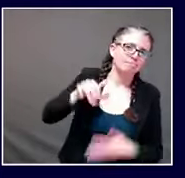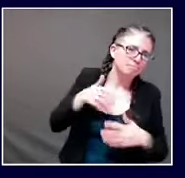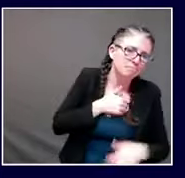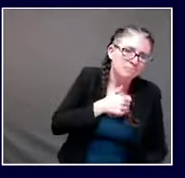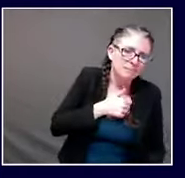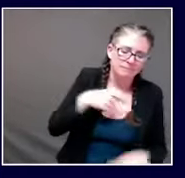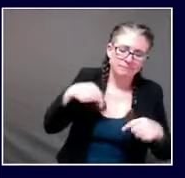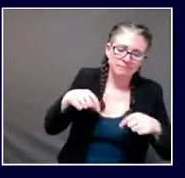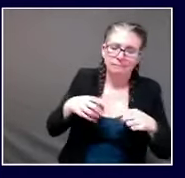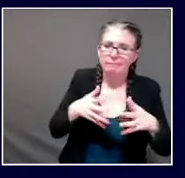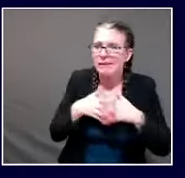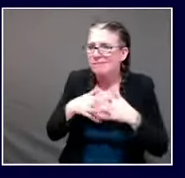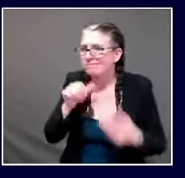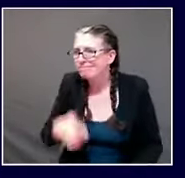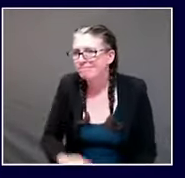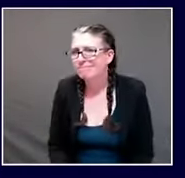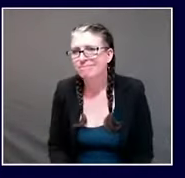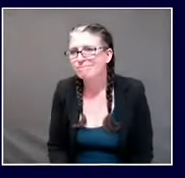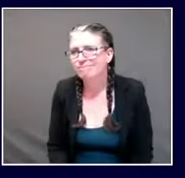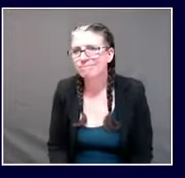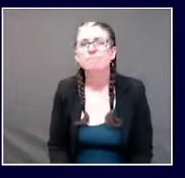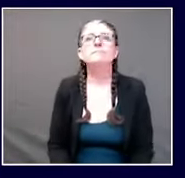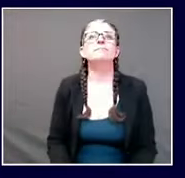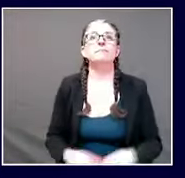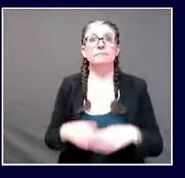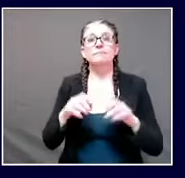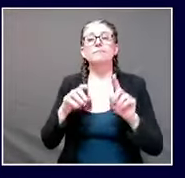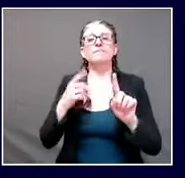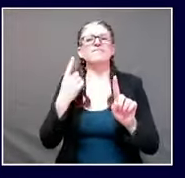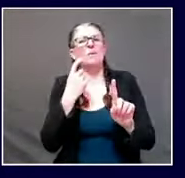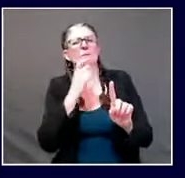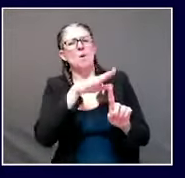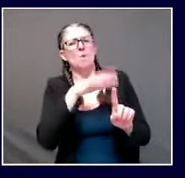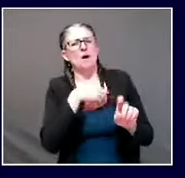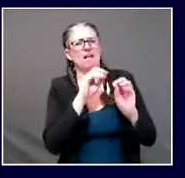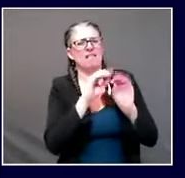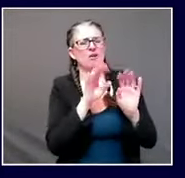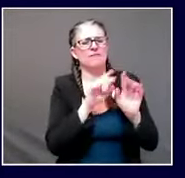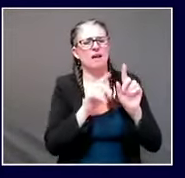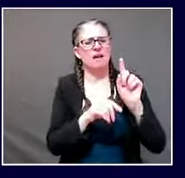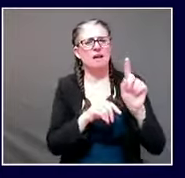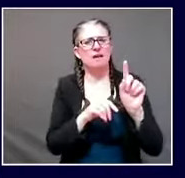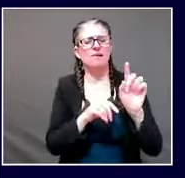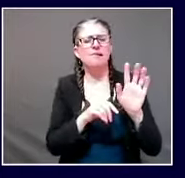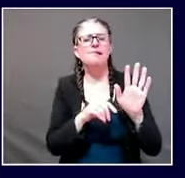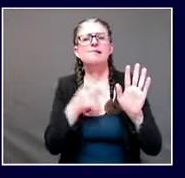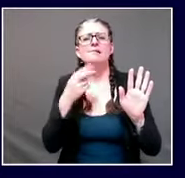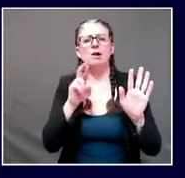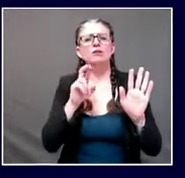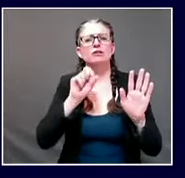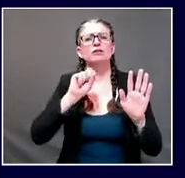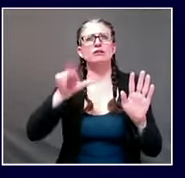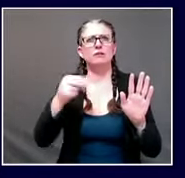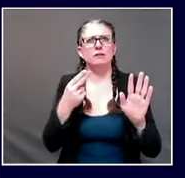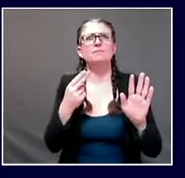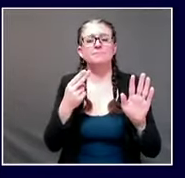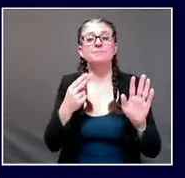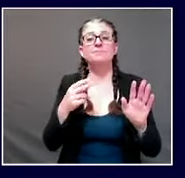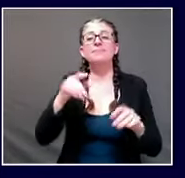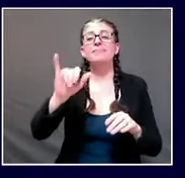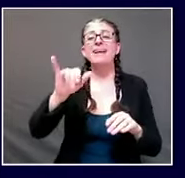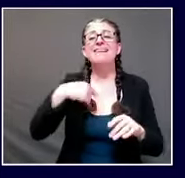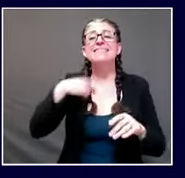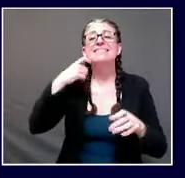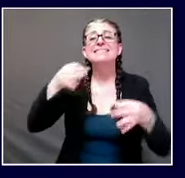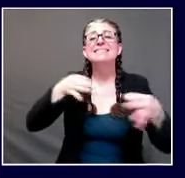and patrick just a clarifying point when i said that those are indoors i'm thinking about it from a public health perspective from an